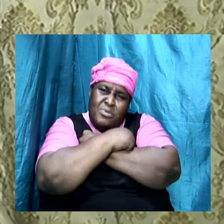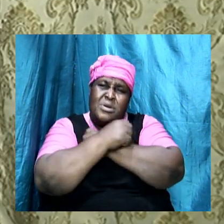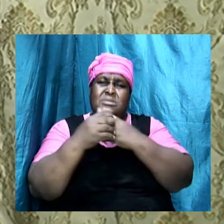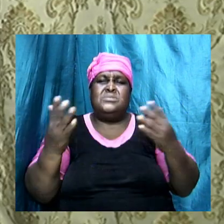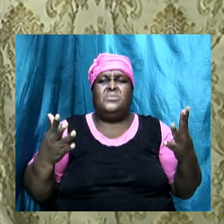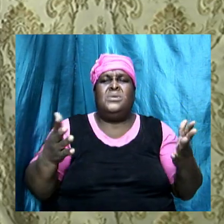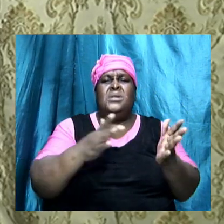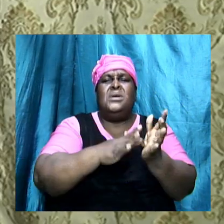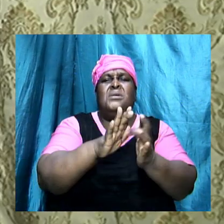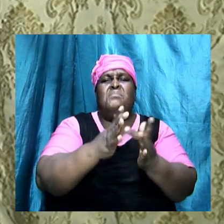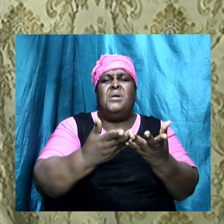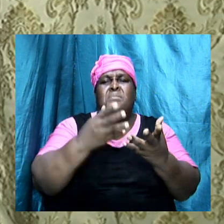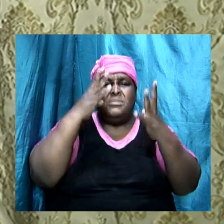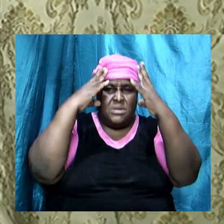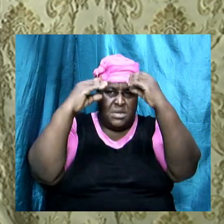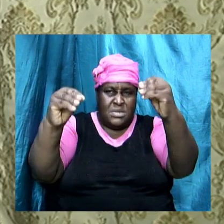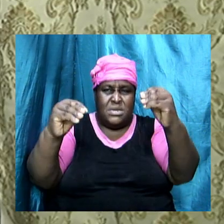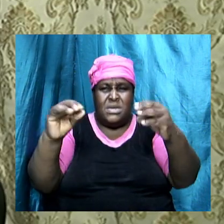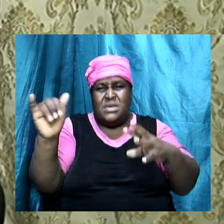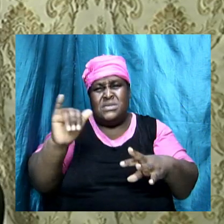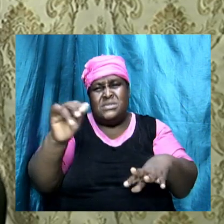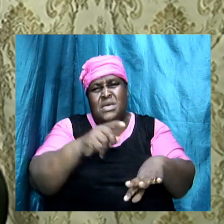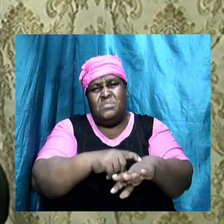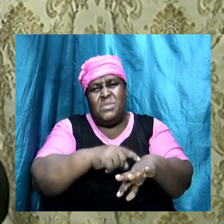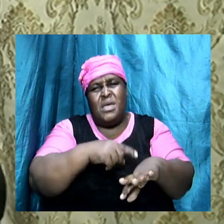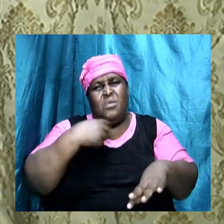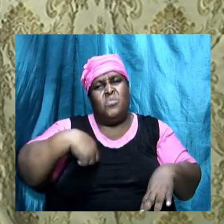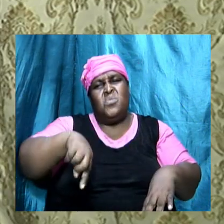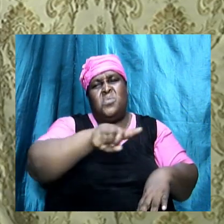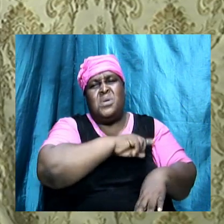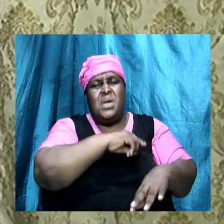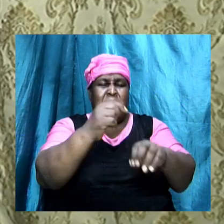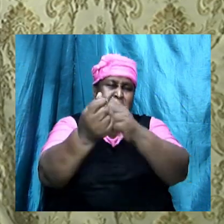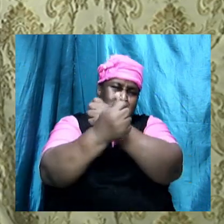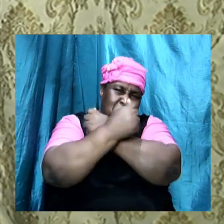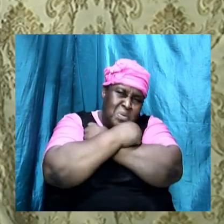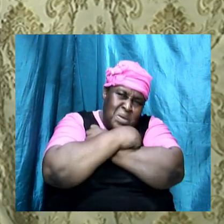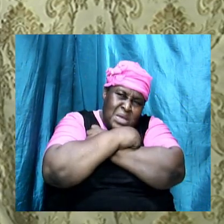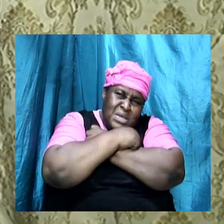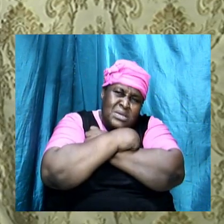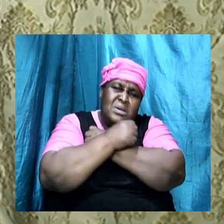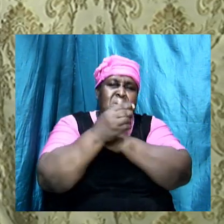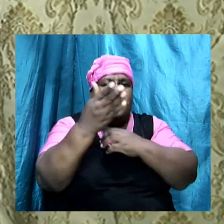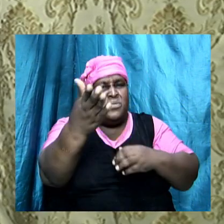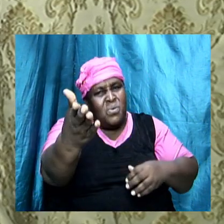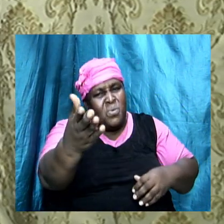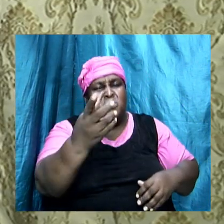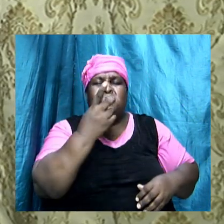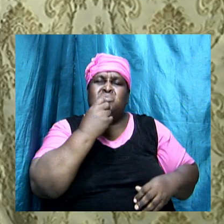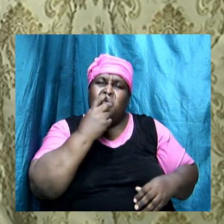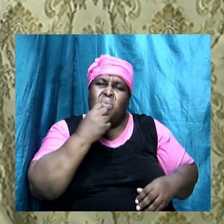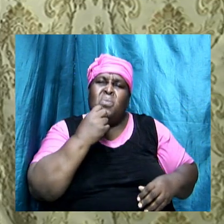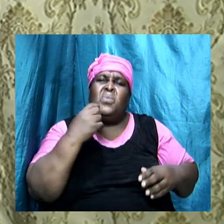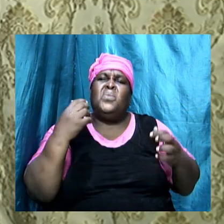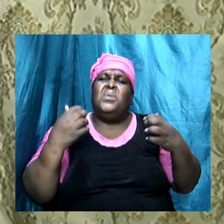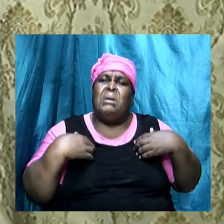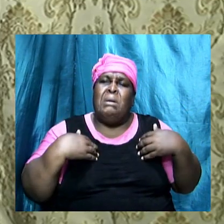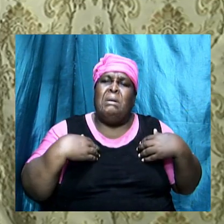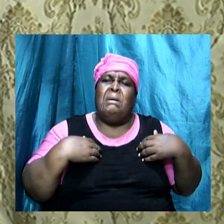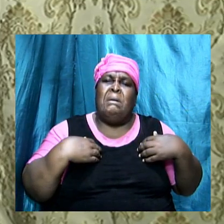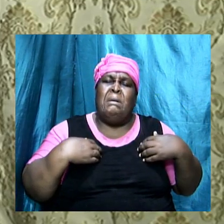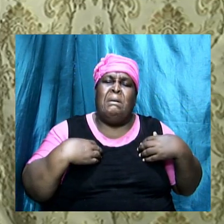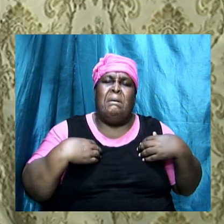but at the same time, amen, we are embracing those who have a